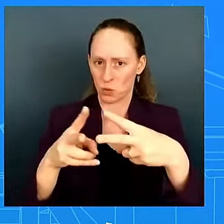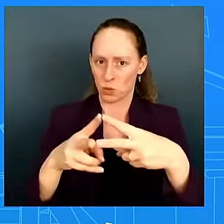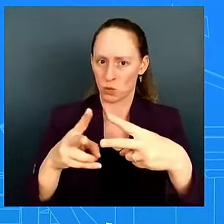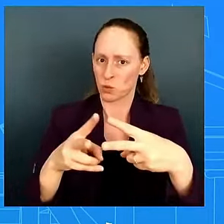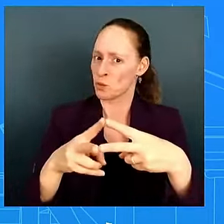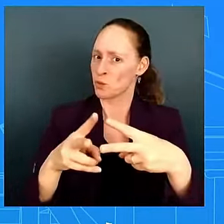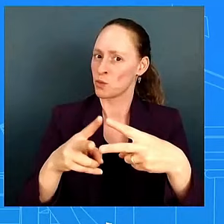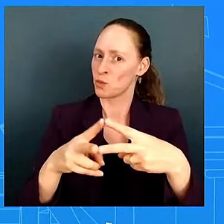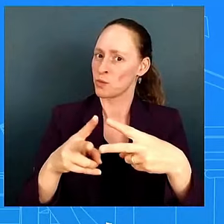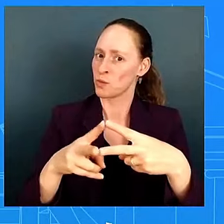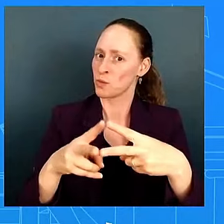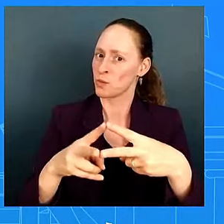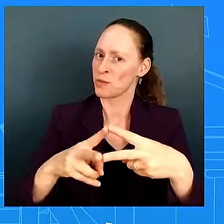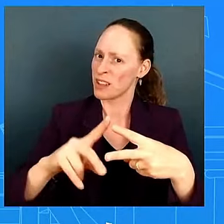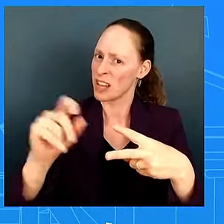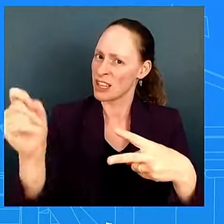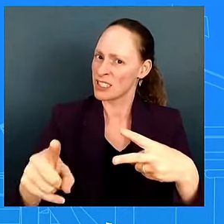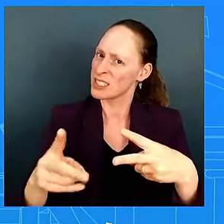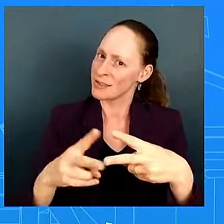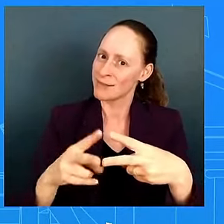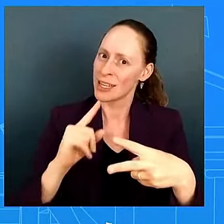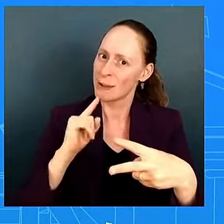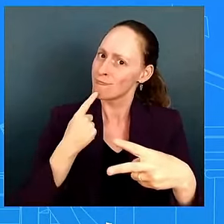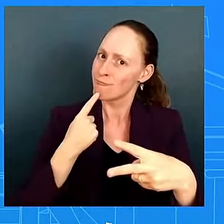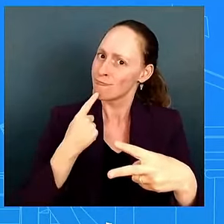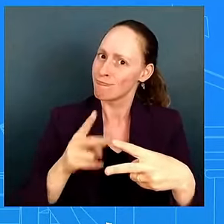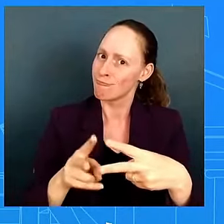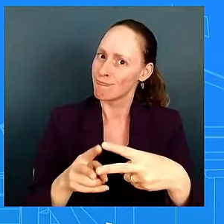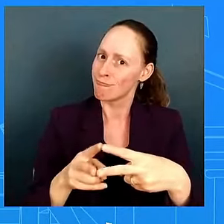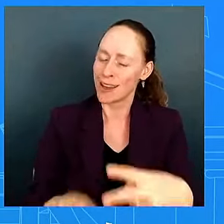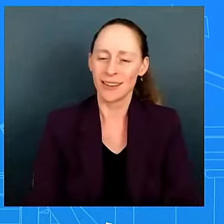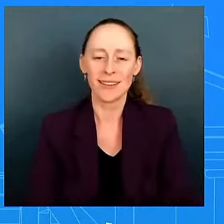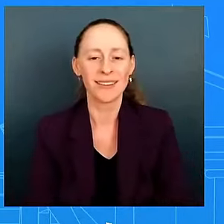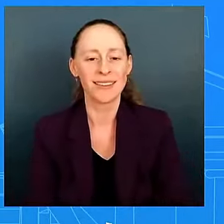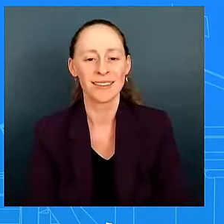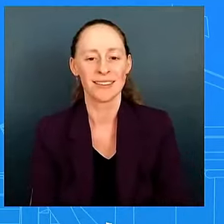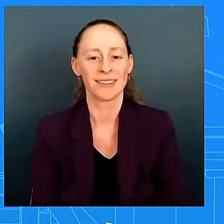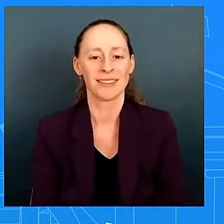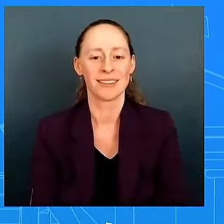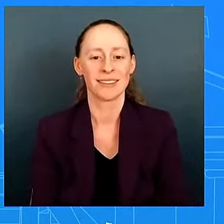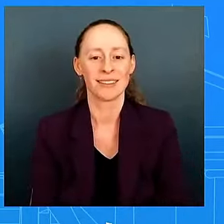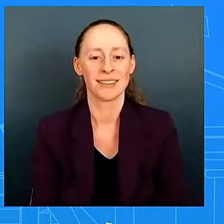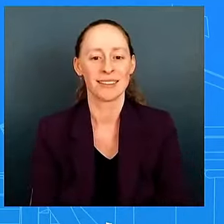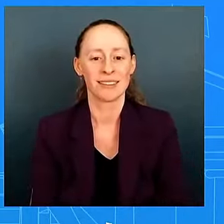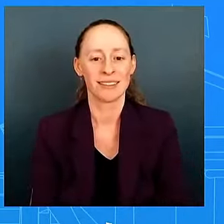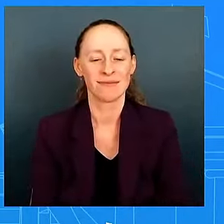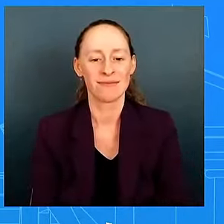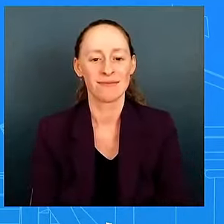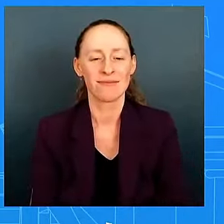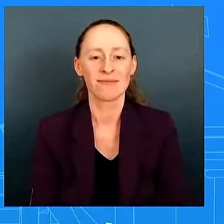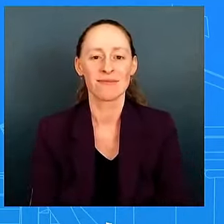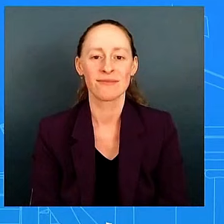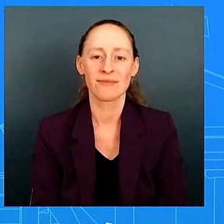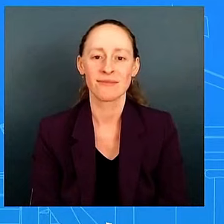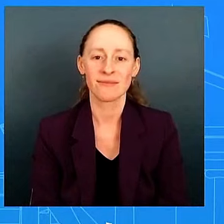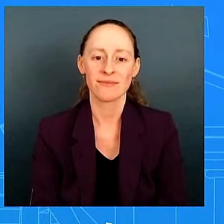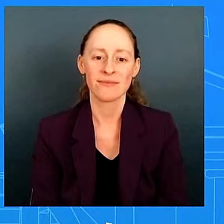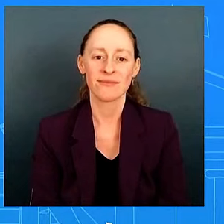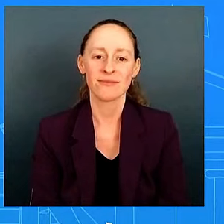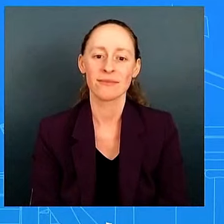i don't know whatever uh first does the president um intend to spend most of his days